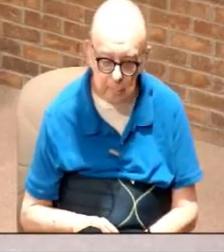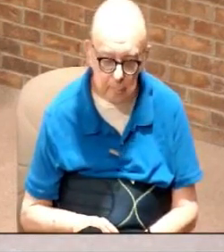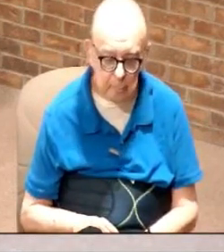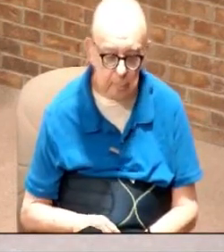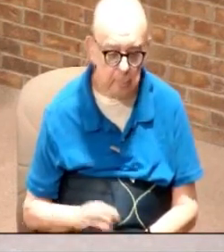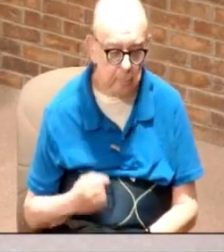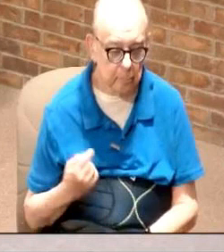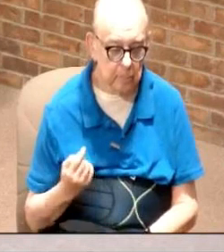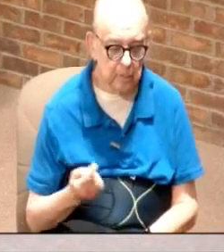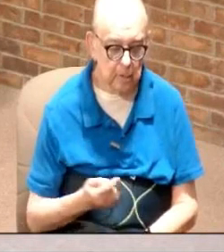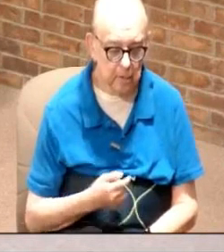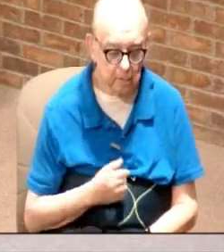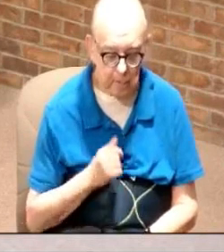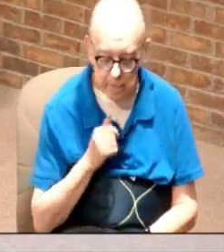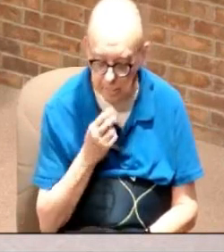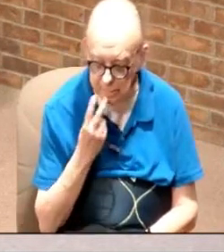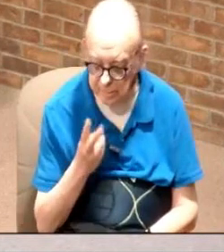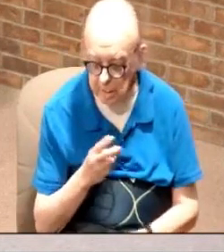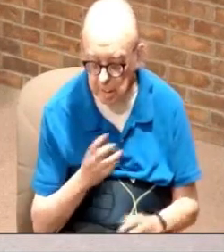that we don't see a lot of healing